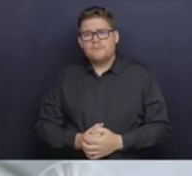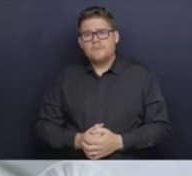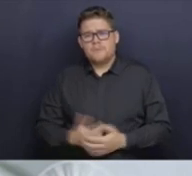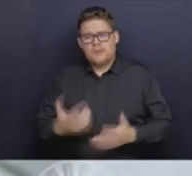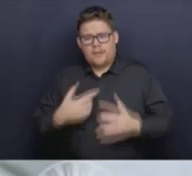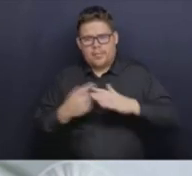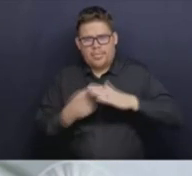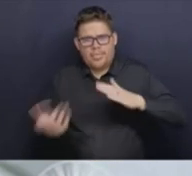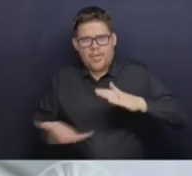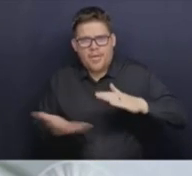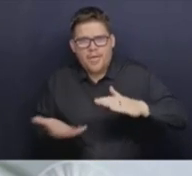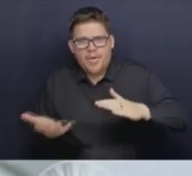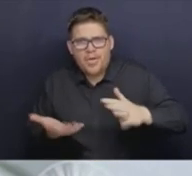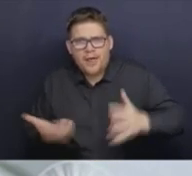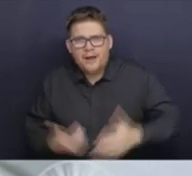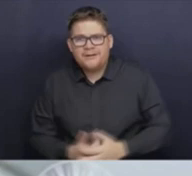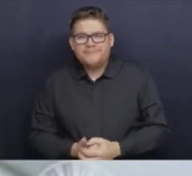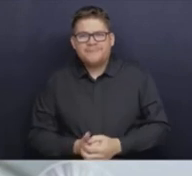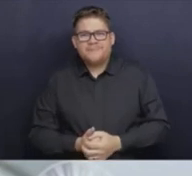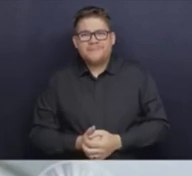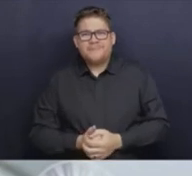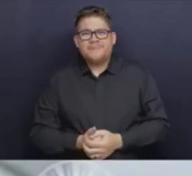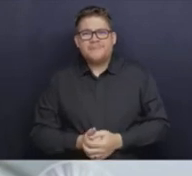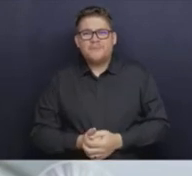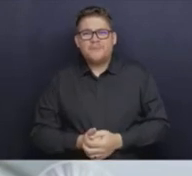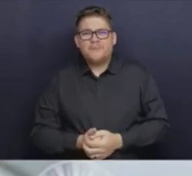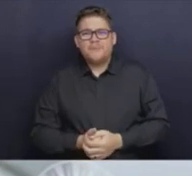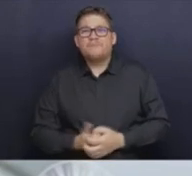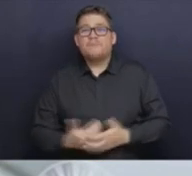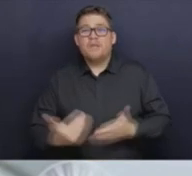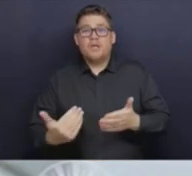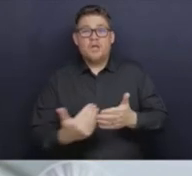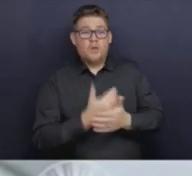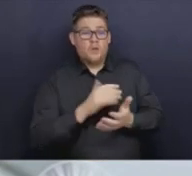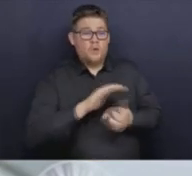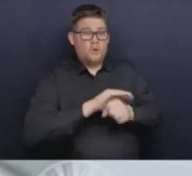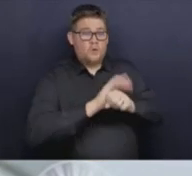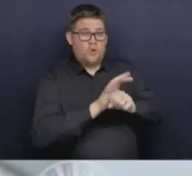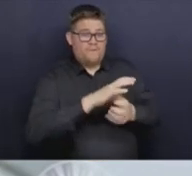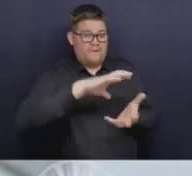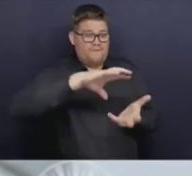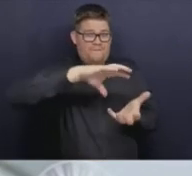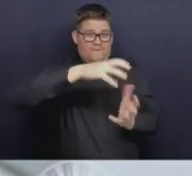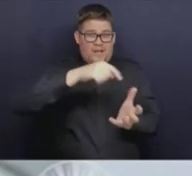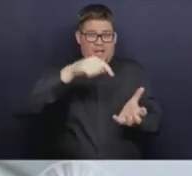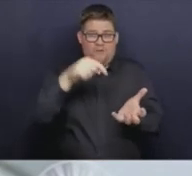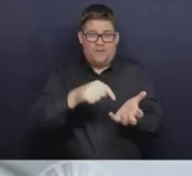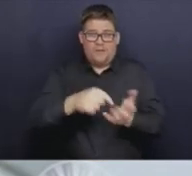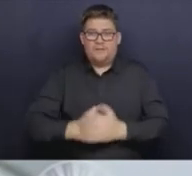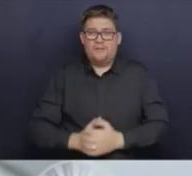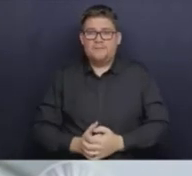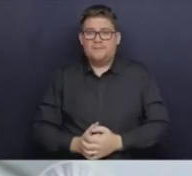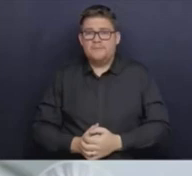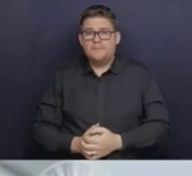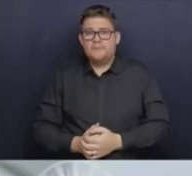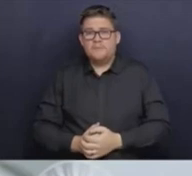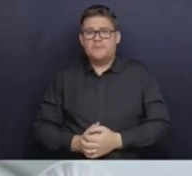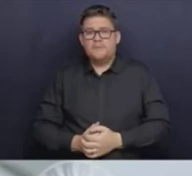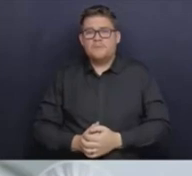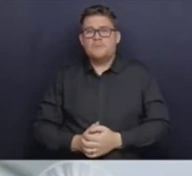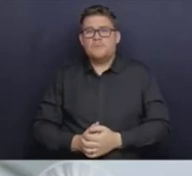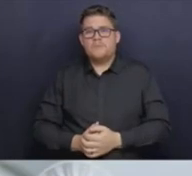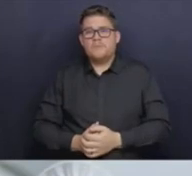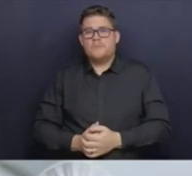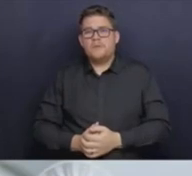the new variants is that, you we do things like neutralizing antibodies. And they're really easy to do and people say, oh, it's more